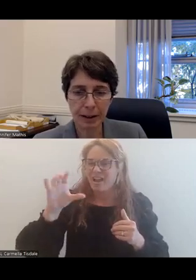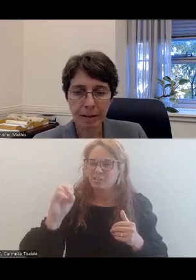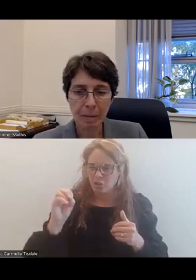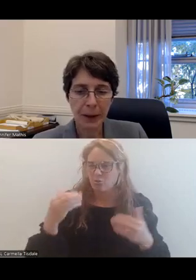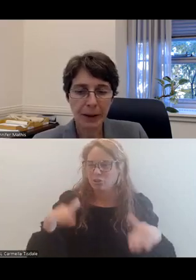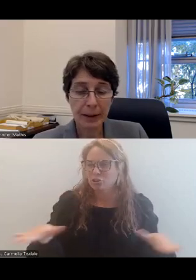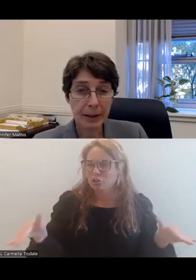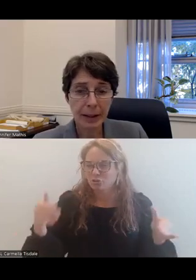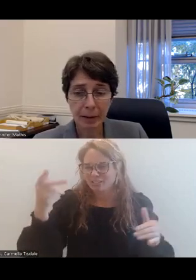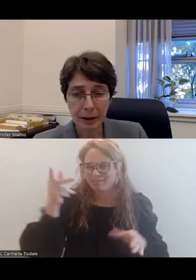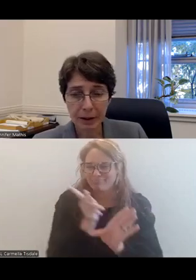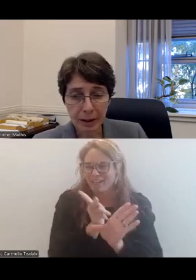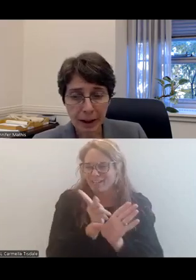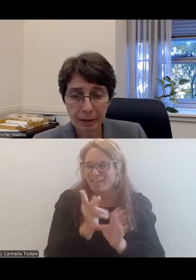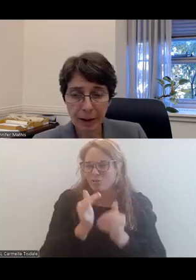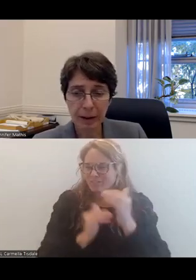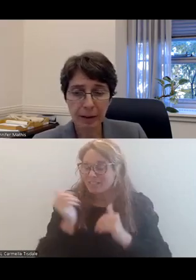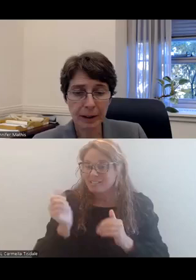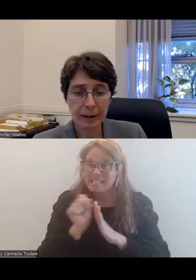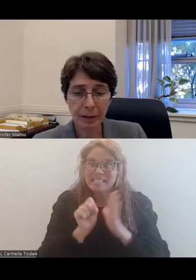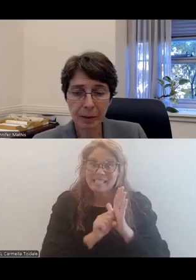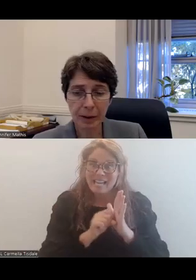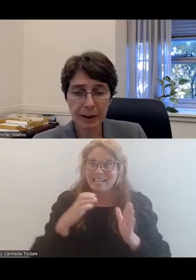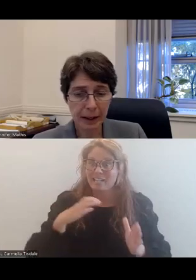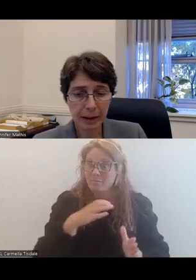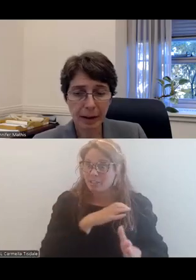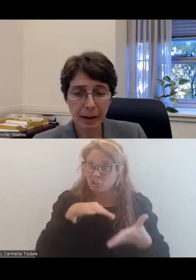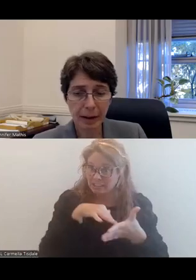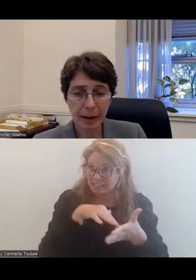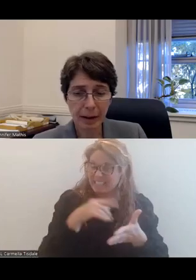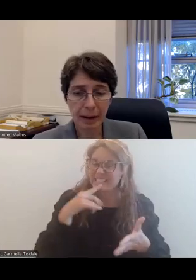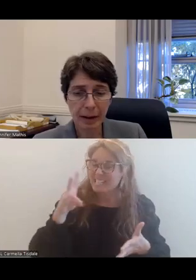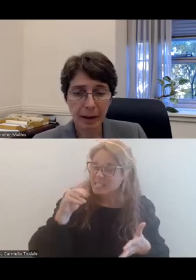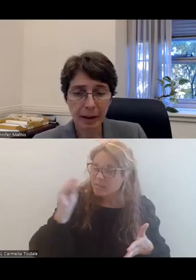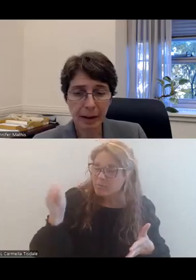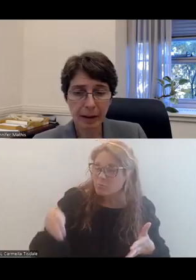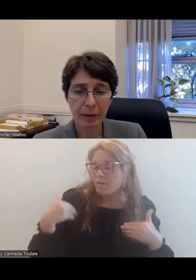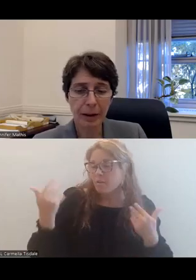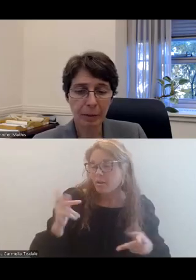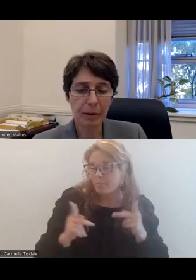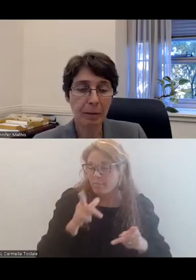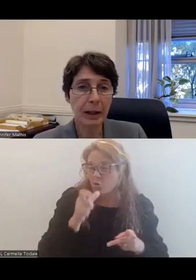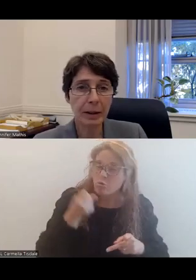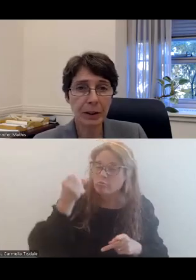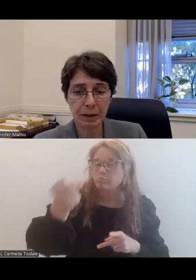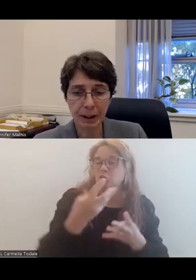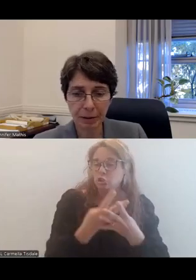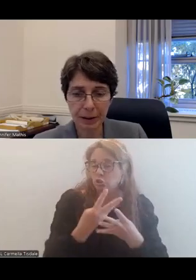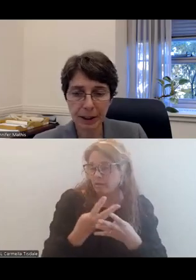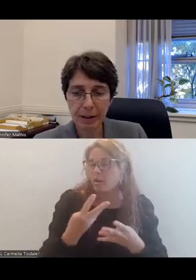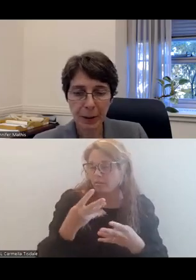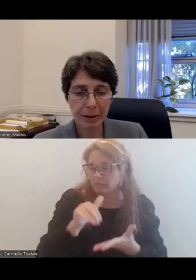facility. A state-commissioned study found that nearly 70% of young people committed to this juvenile detention